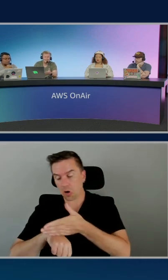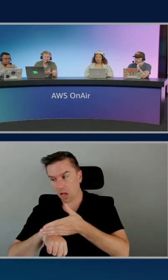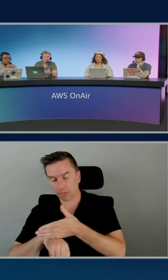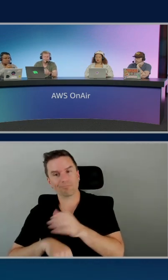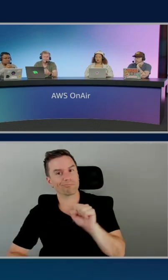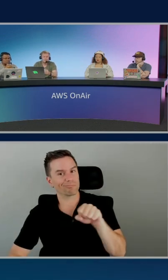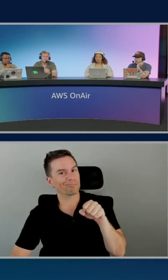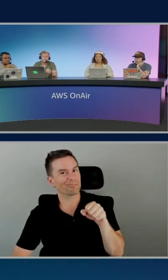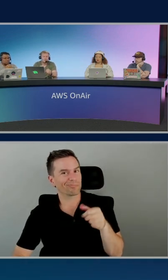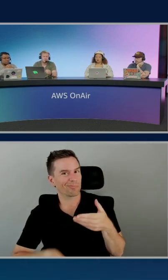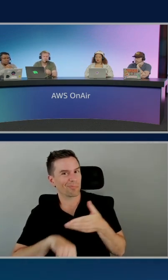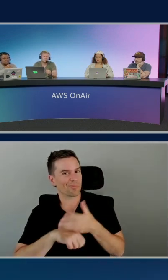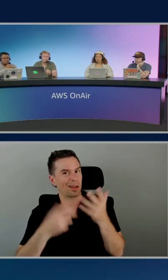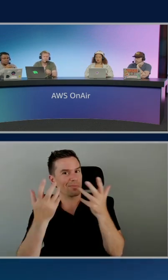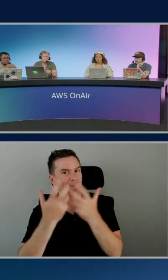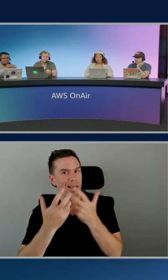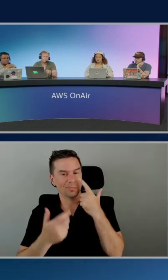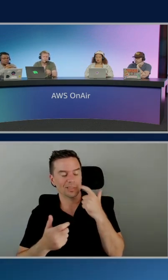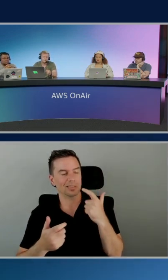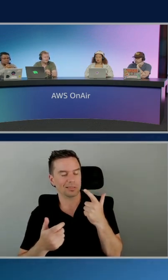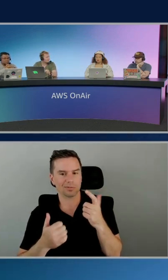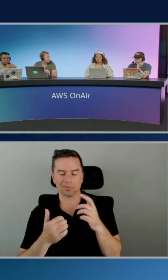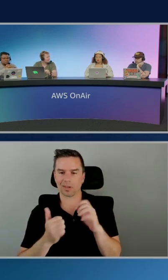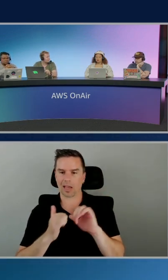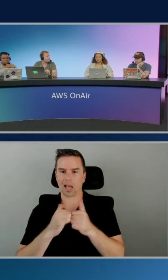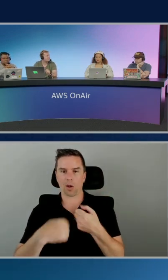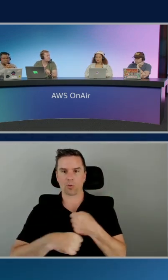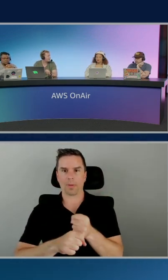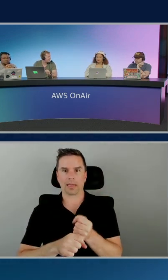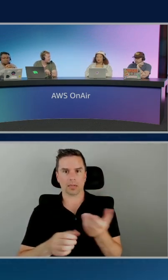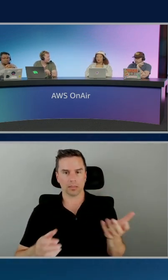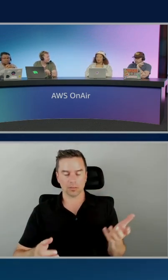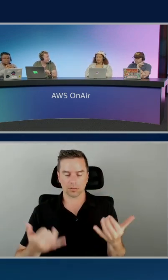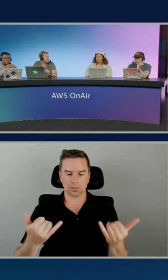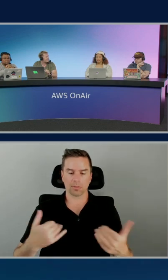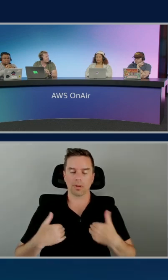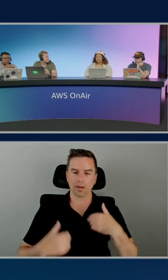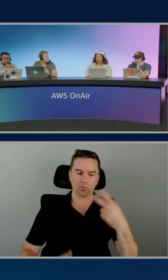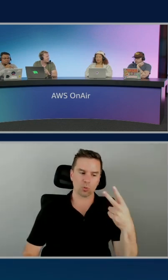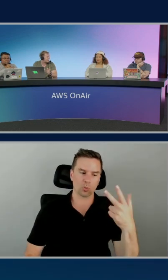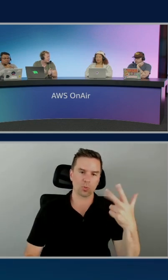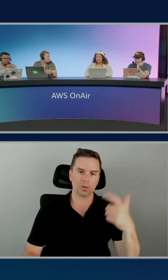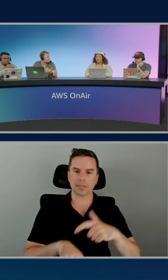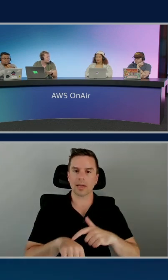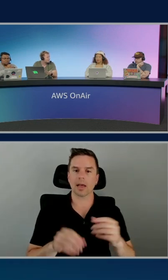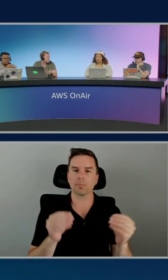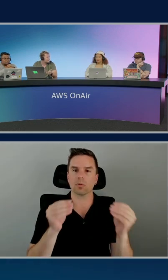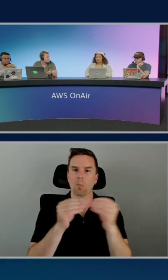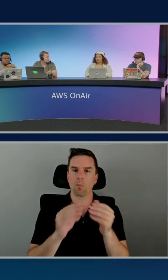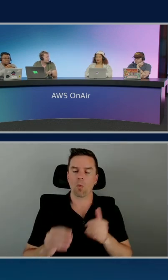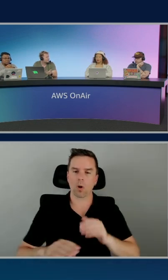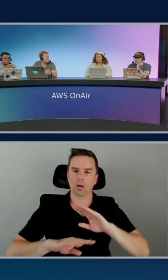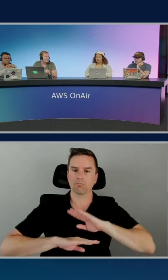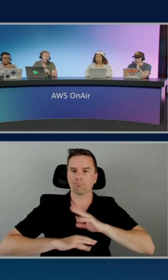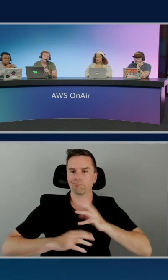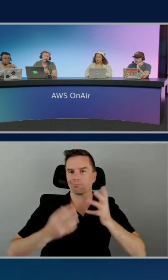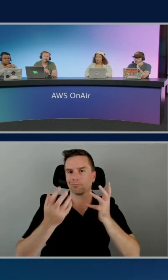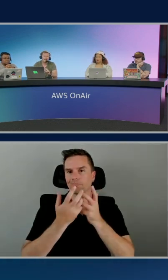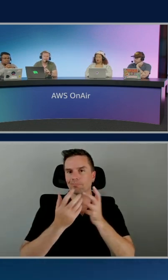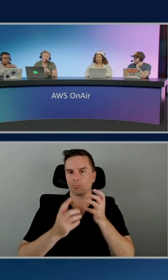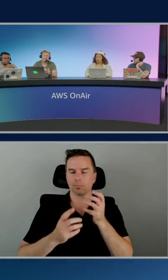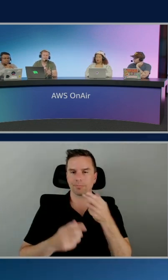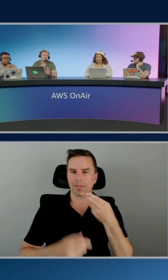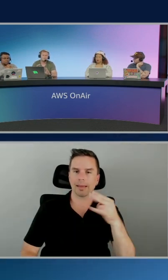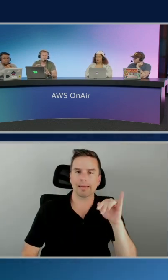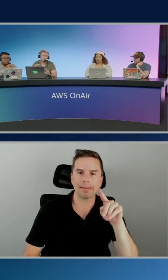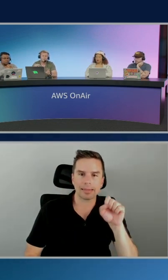So again, in our use case, so we, we just got two times more, you know, three times more hits in our cache than we would have done with like a more traditional kind of search. And